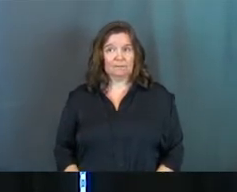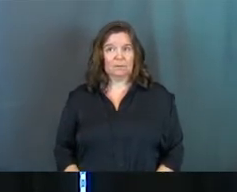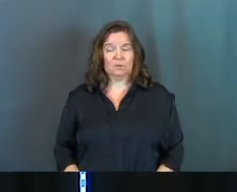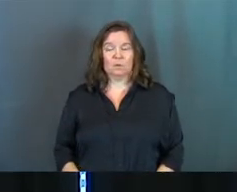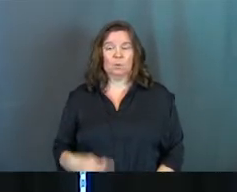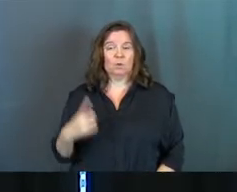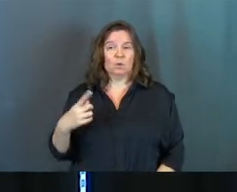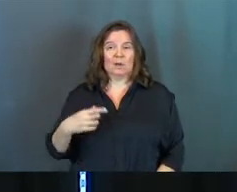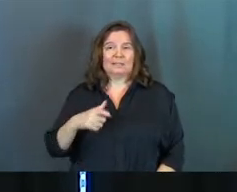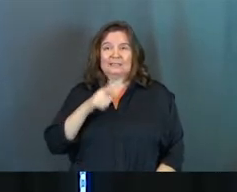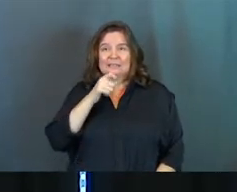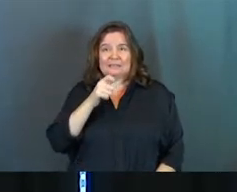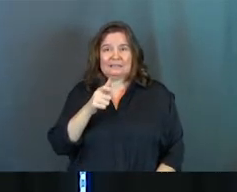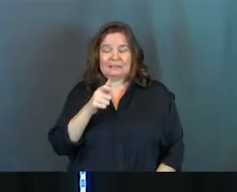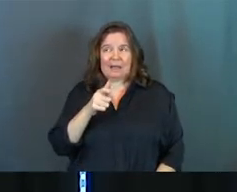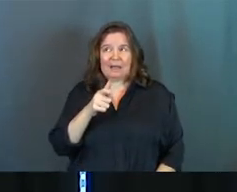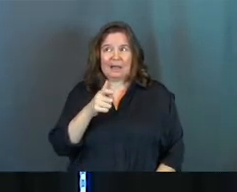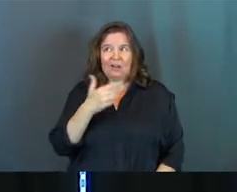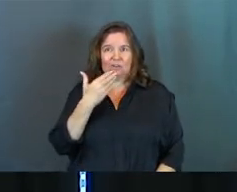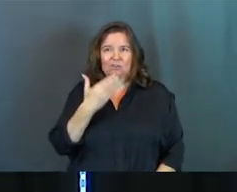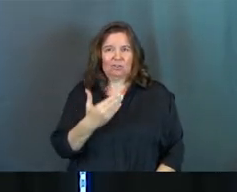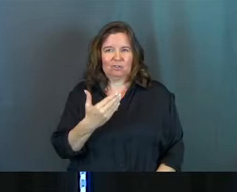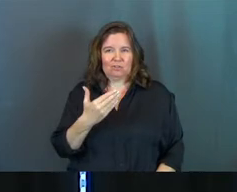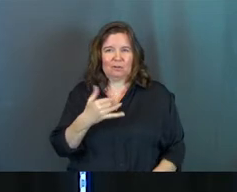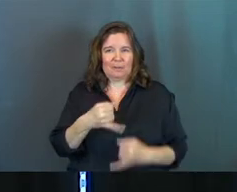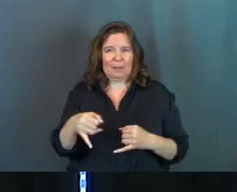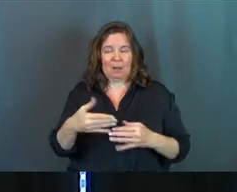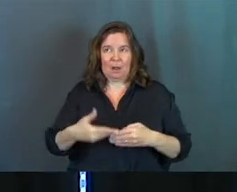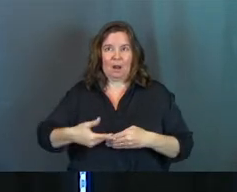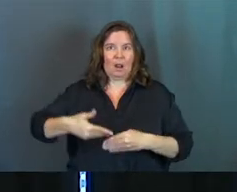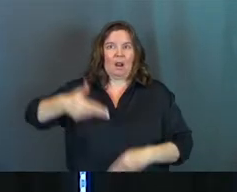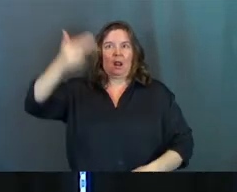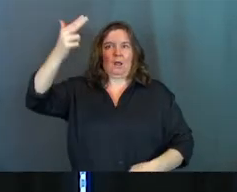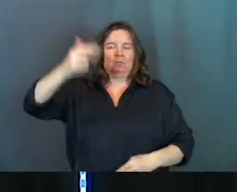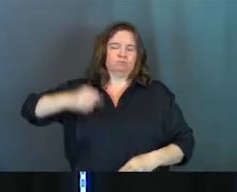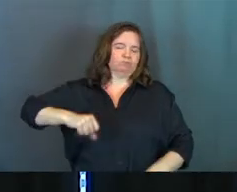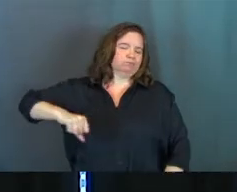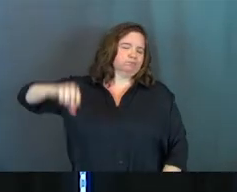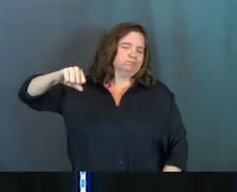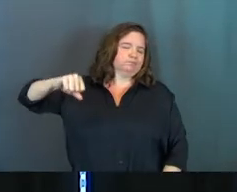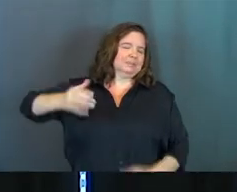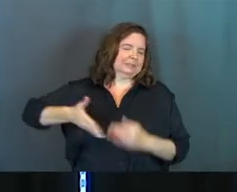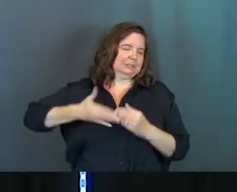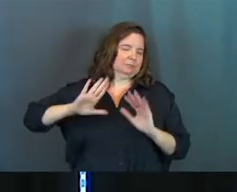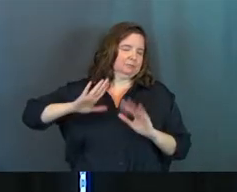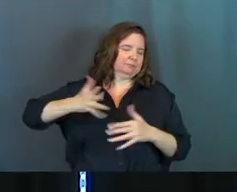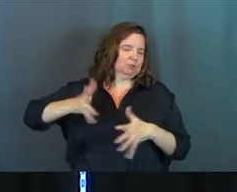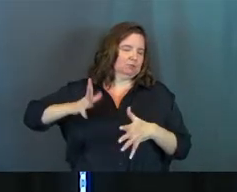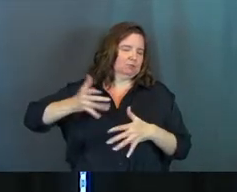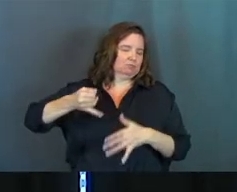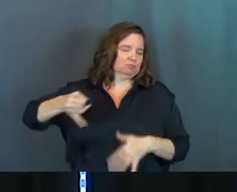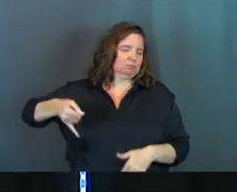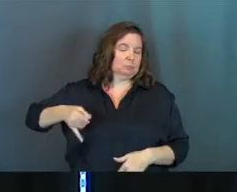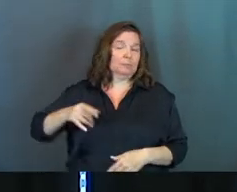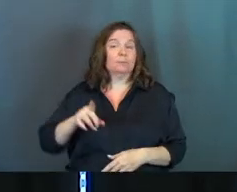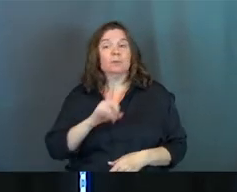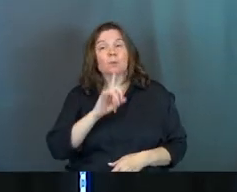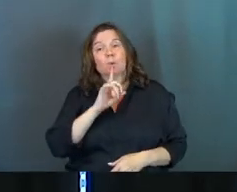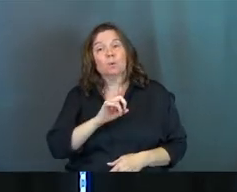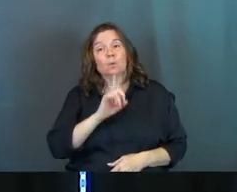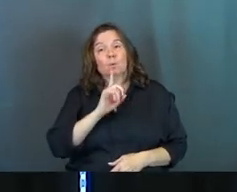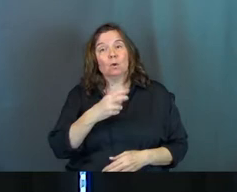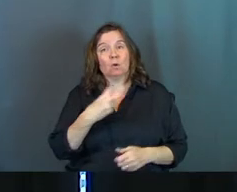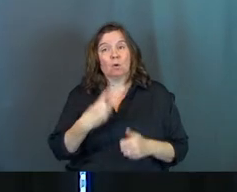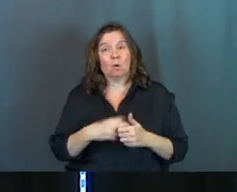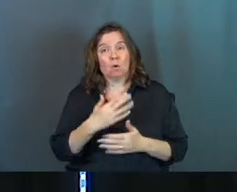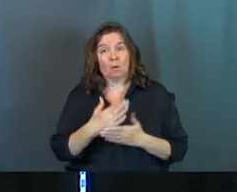these crazy unreasonable boundaries because we're like, oh, it's just so much easier just to be done with it. Here's the really